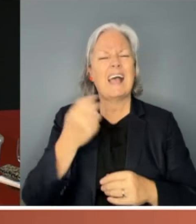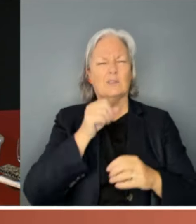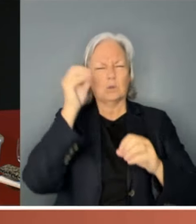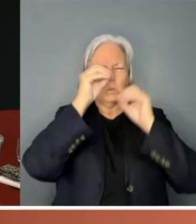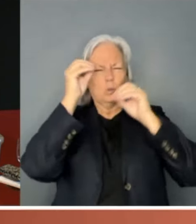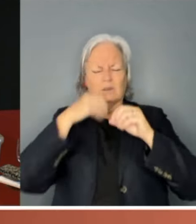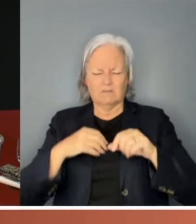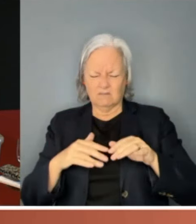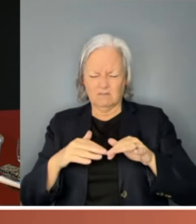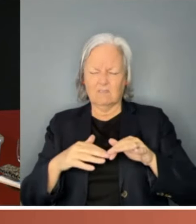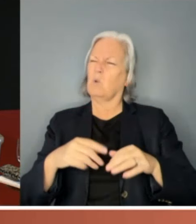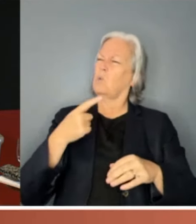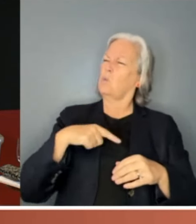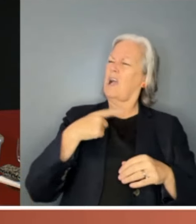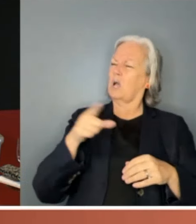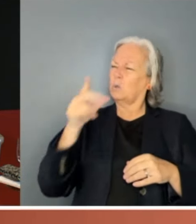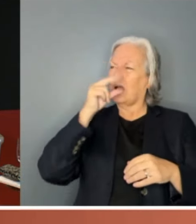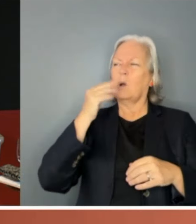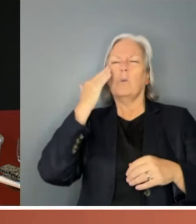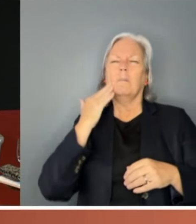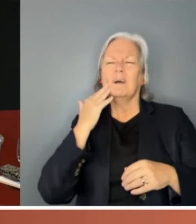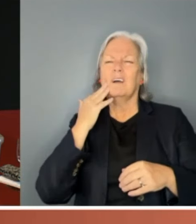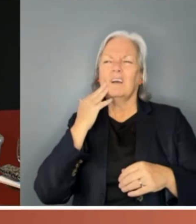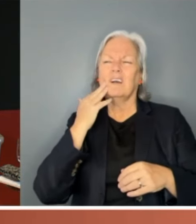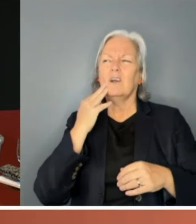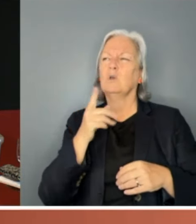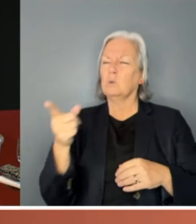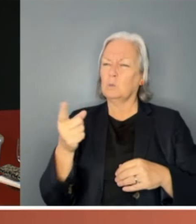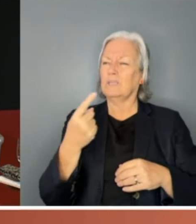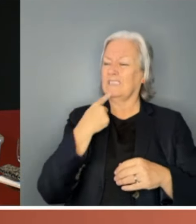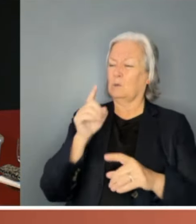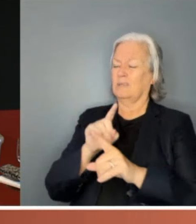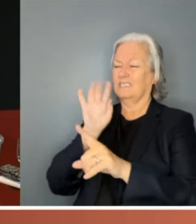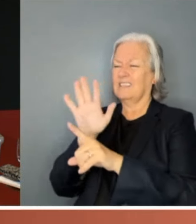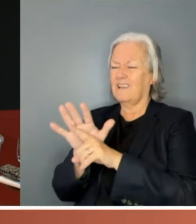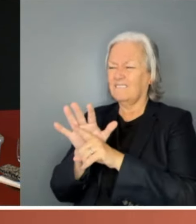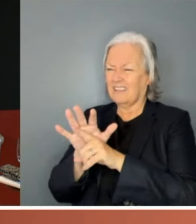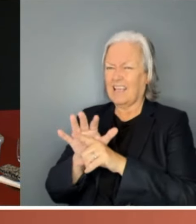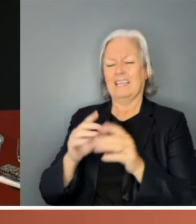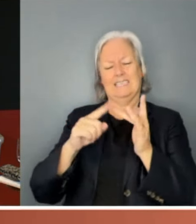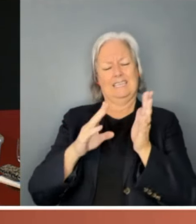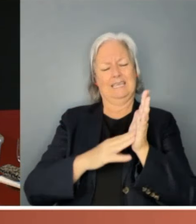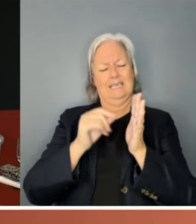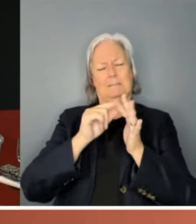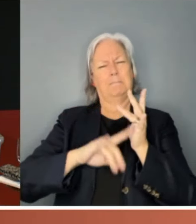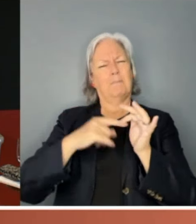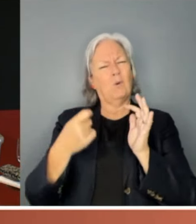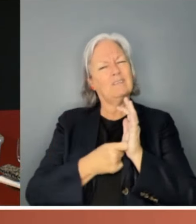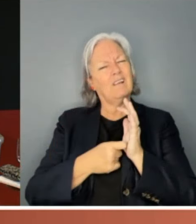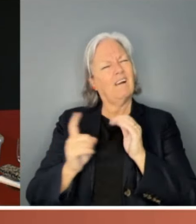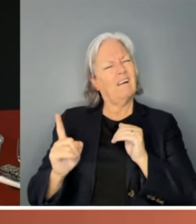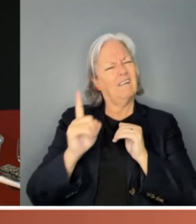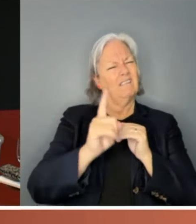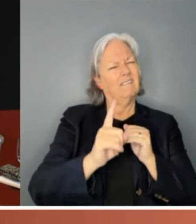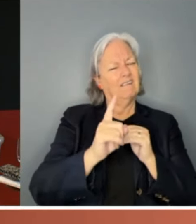would you as a young woman describe yourself as an imposter? Like I just said to the